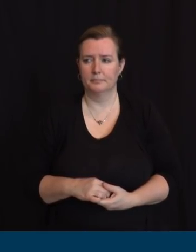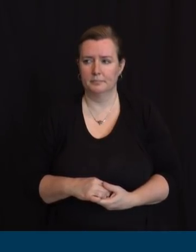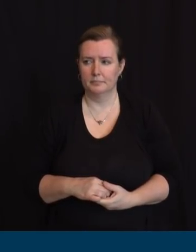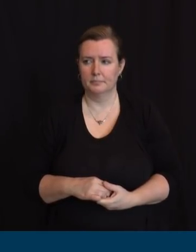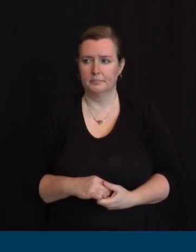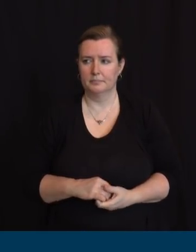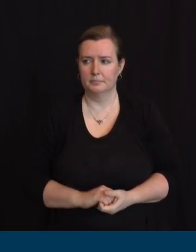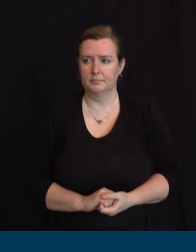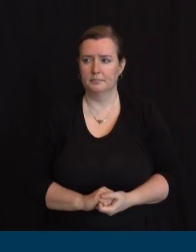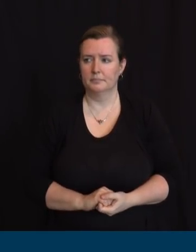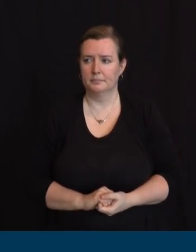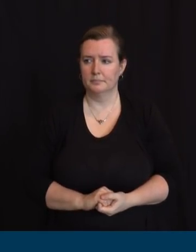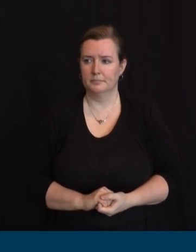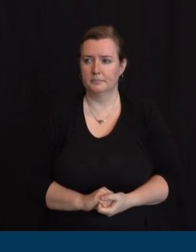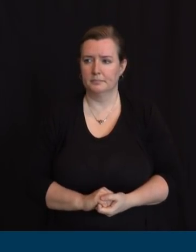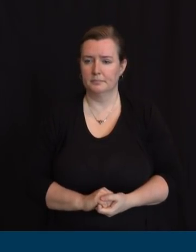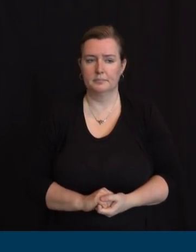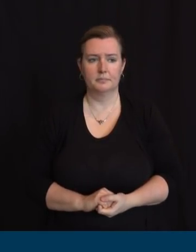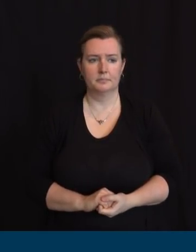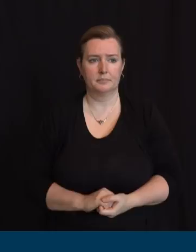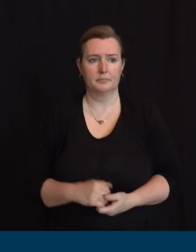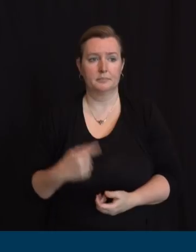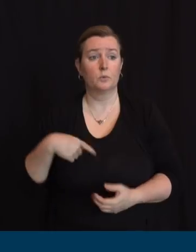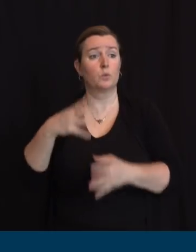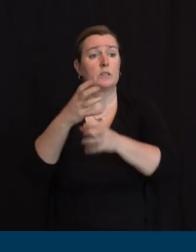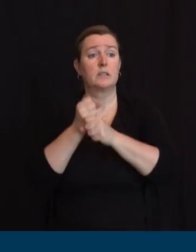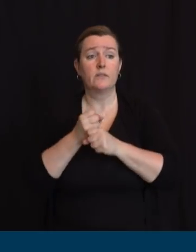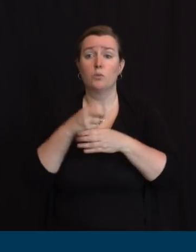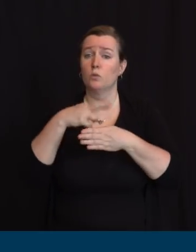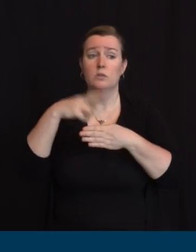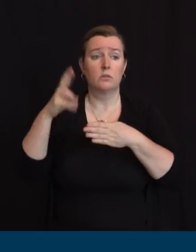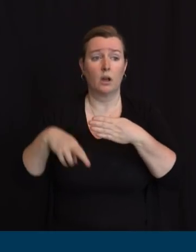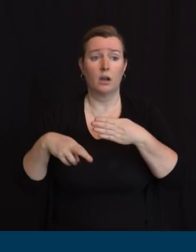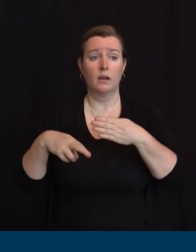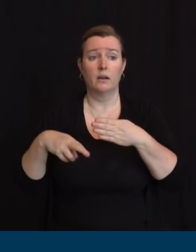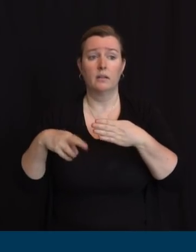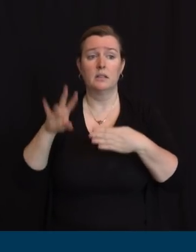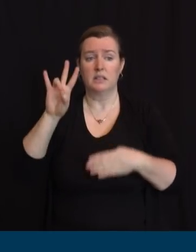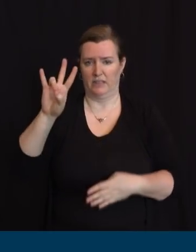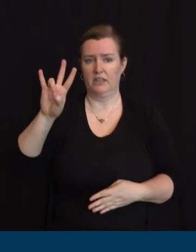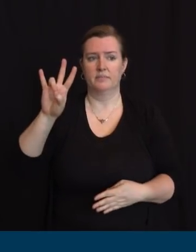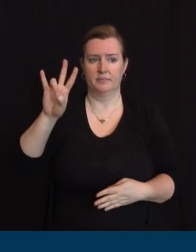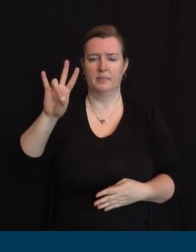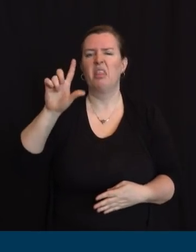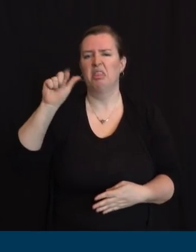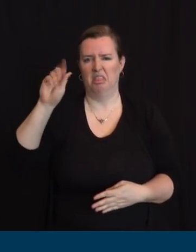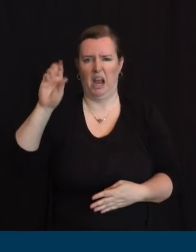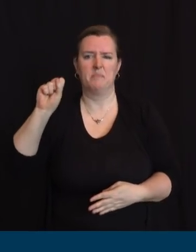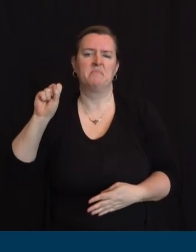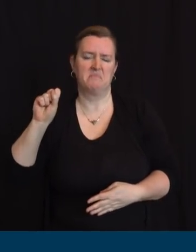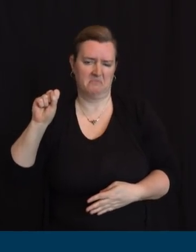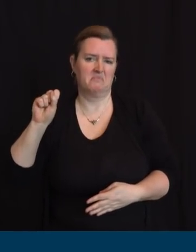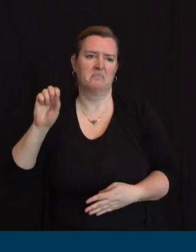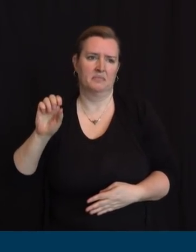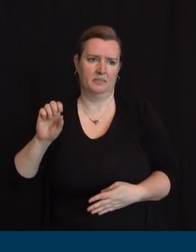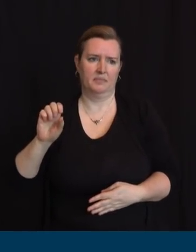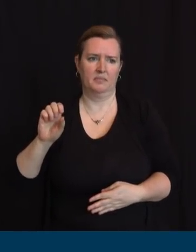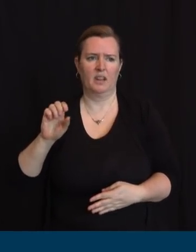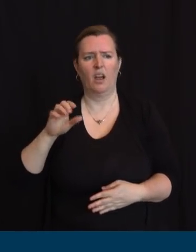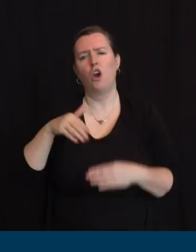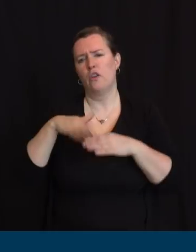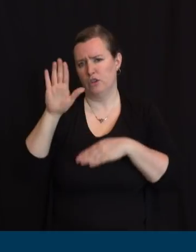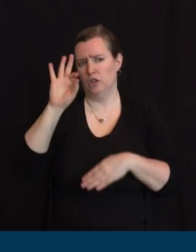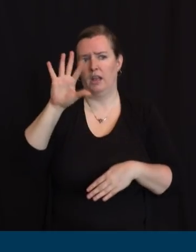us their COVID-19 results. It's over 95% are being reported. 128,604